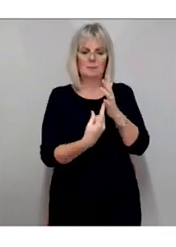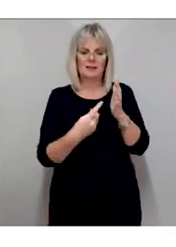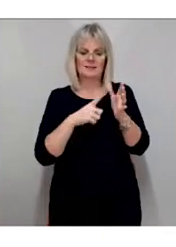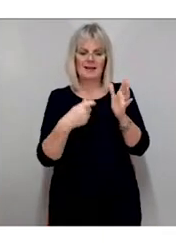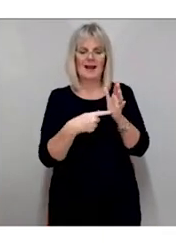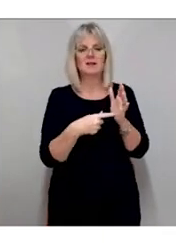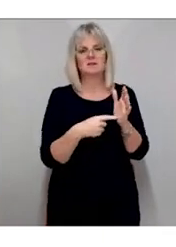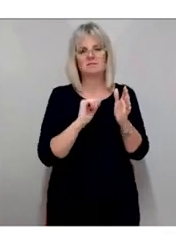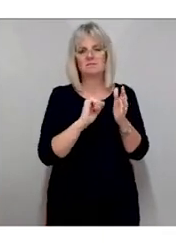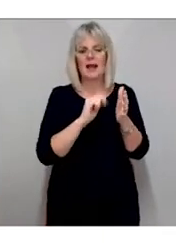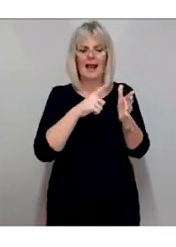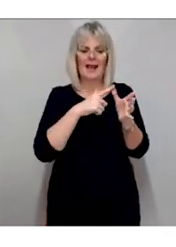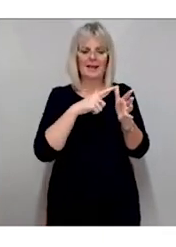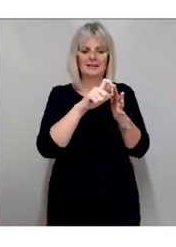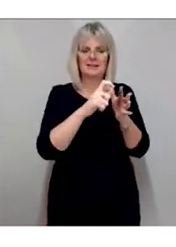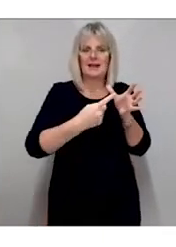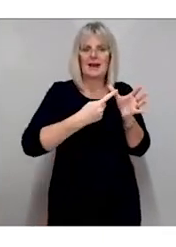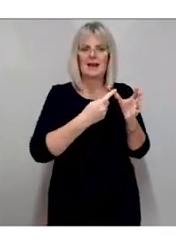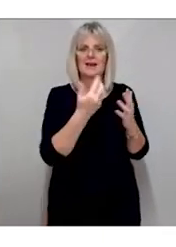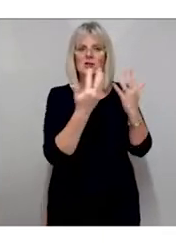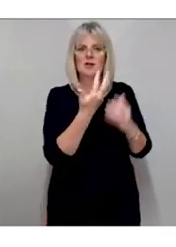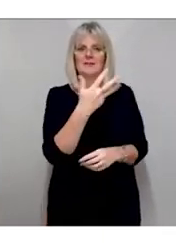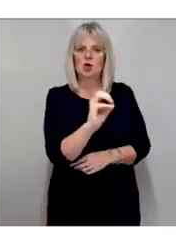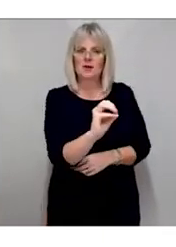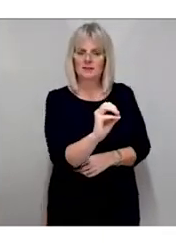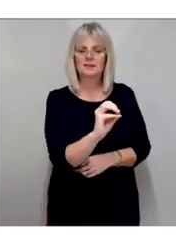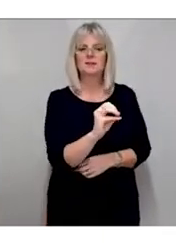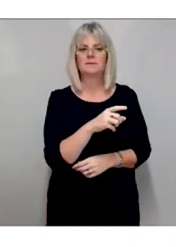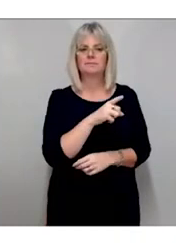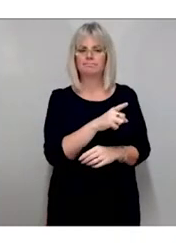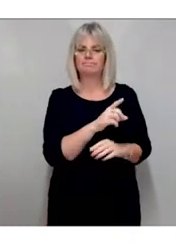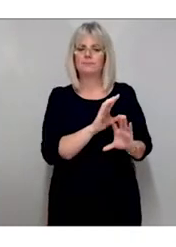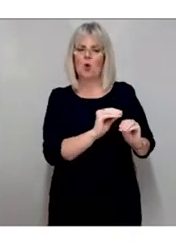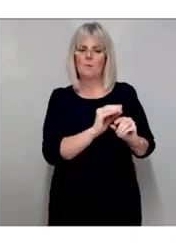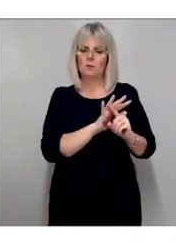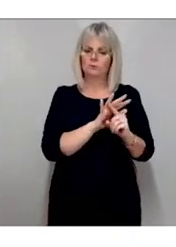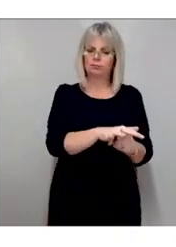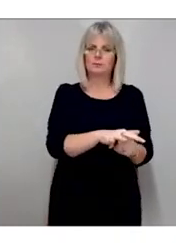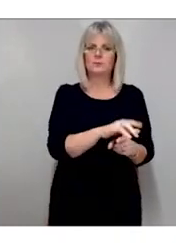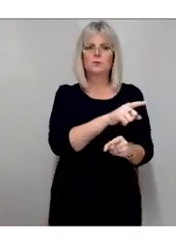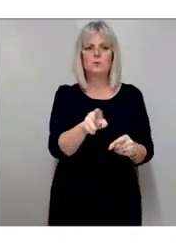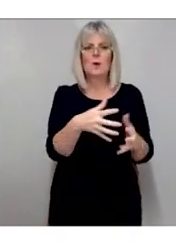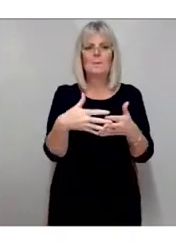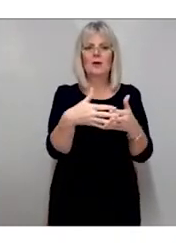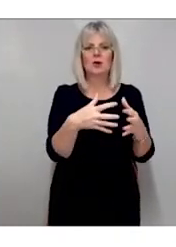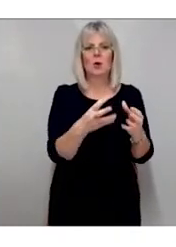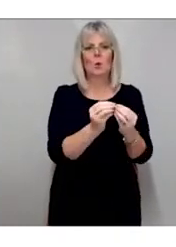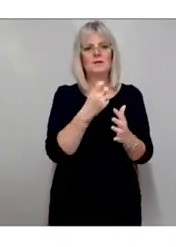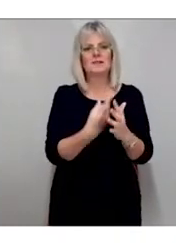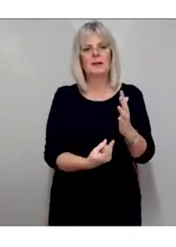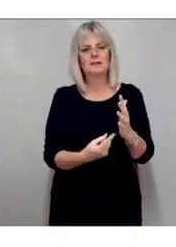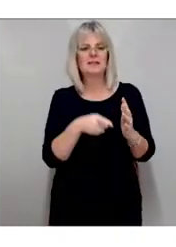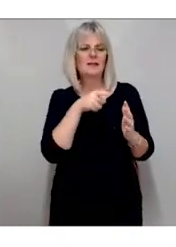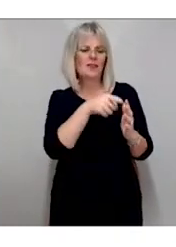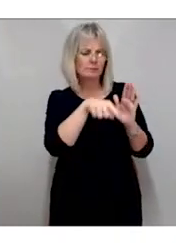affords protections against discrimination to Americans with disabilities similar to those found in the US Civil Rights Act.